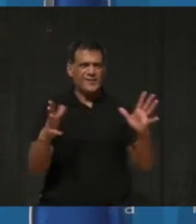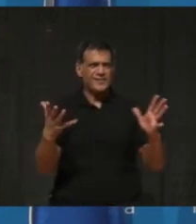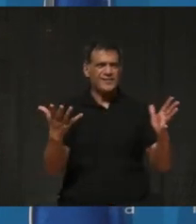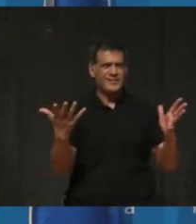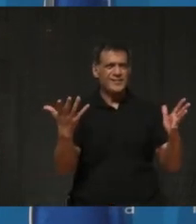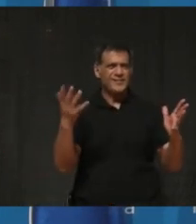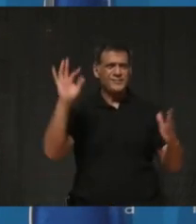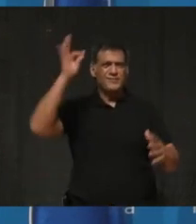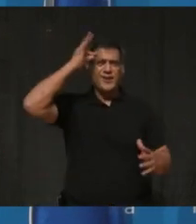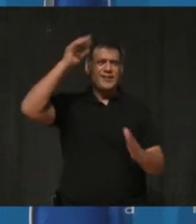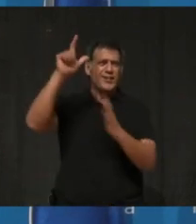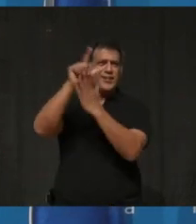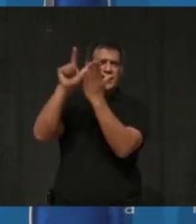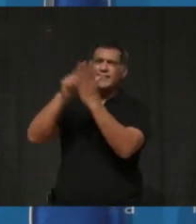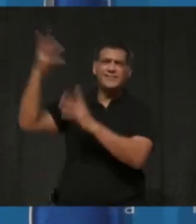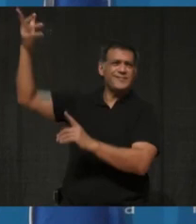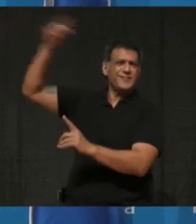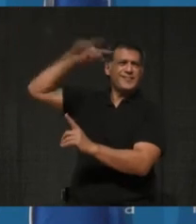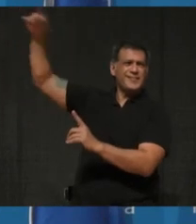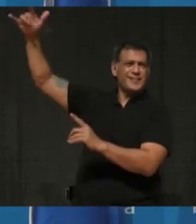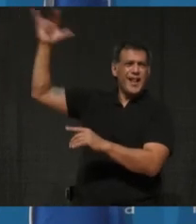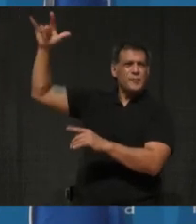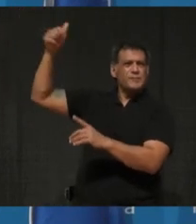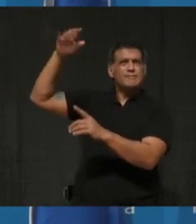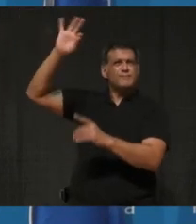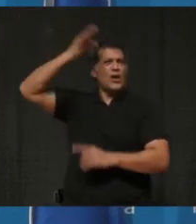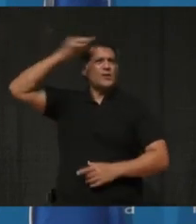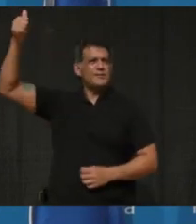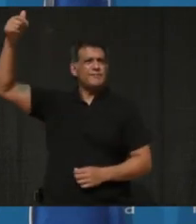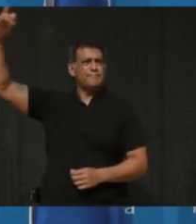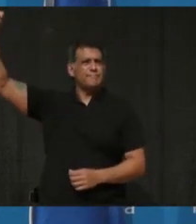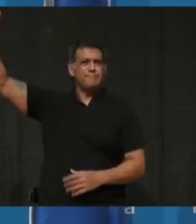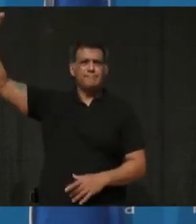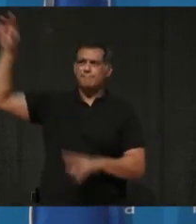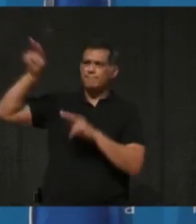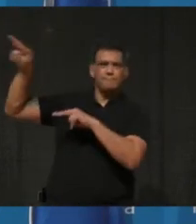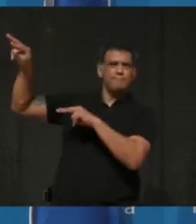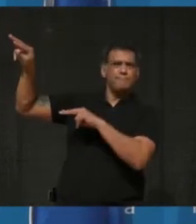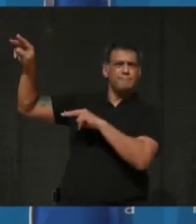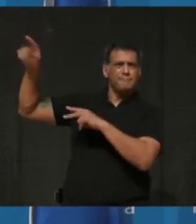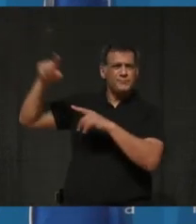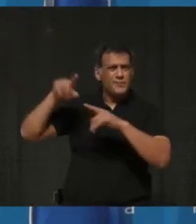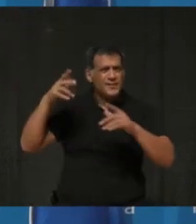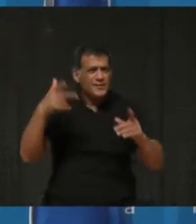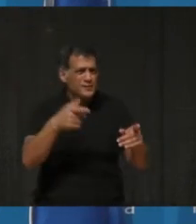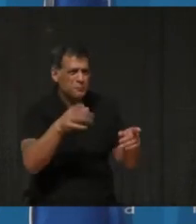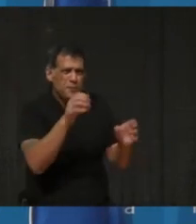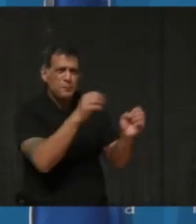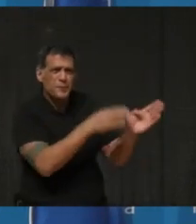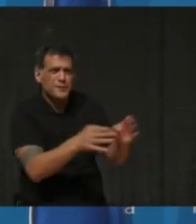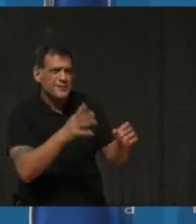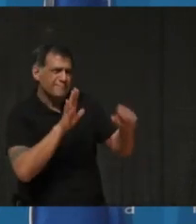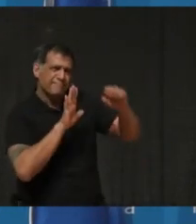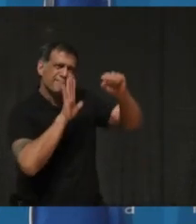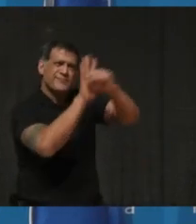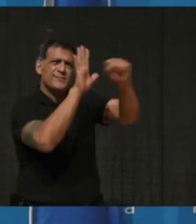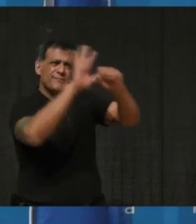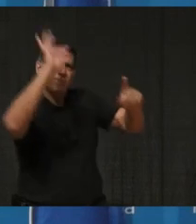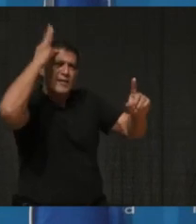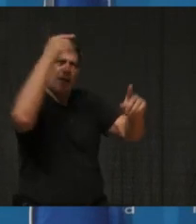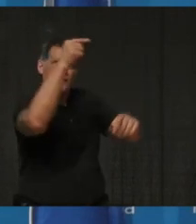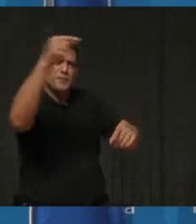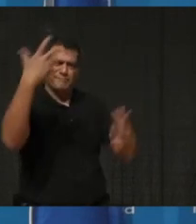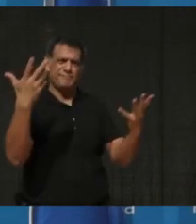federal law in the airport's federal jurisdiction. But how concerned are you about this? Do you have any plans to maybe put some pressure on the federal government to maybe